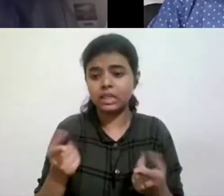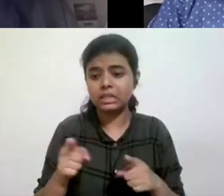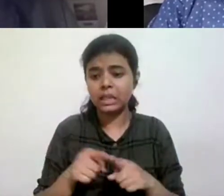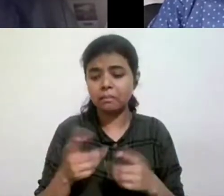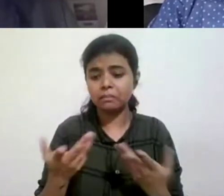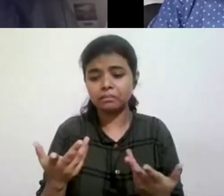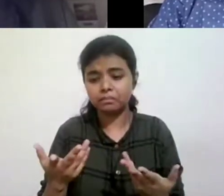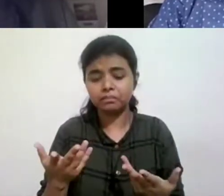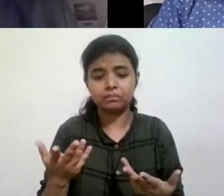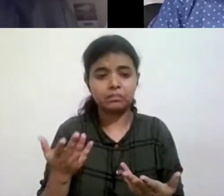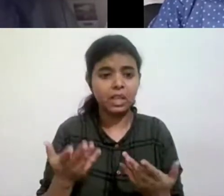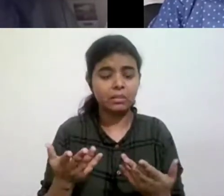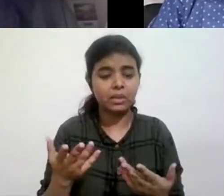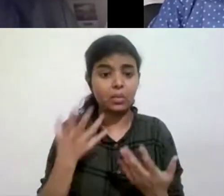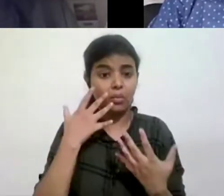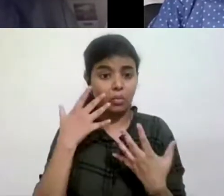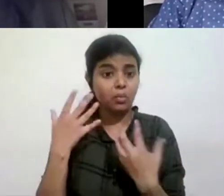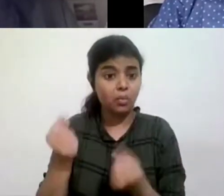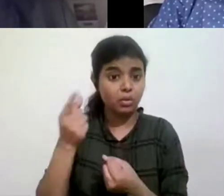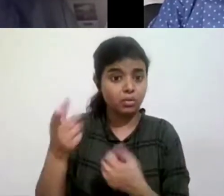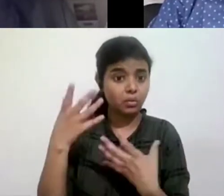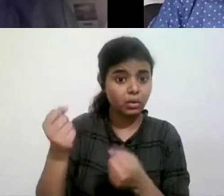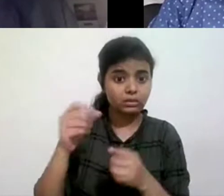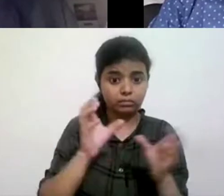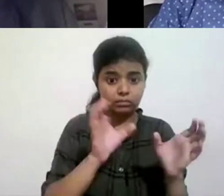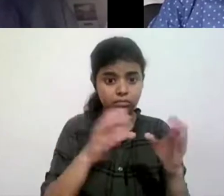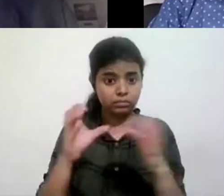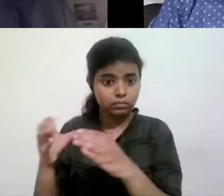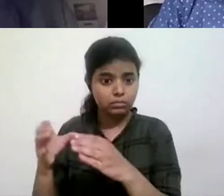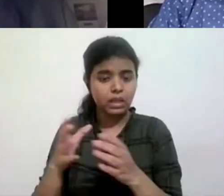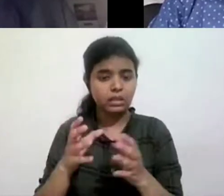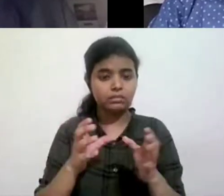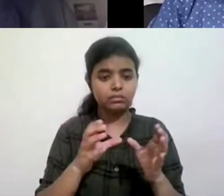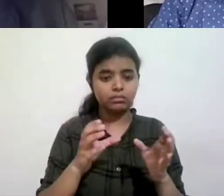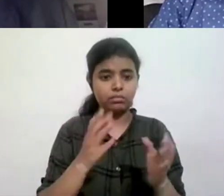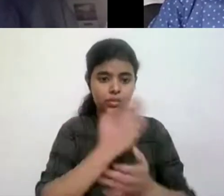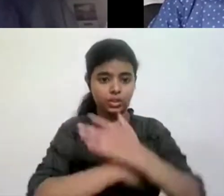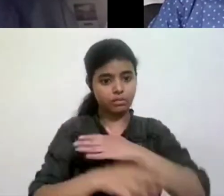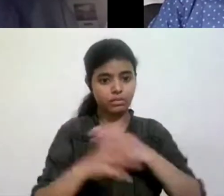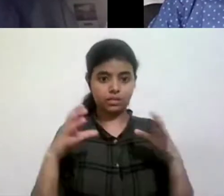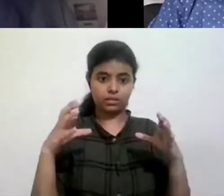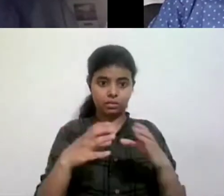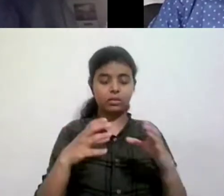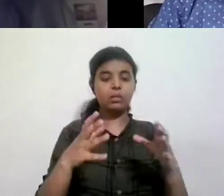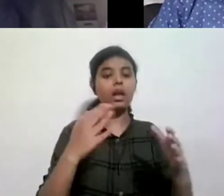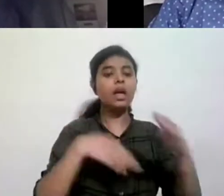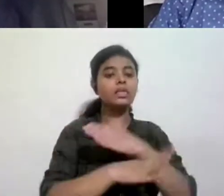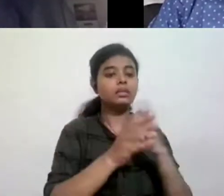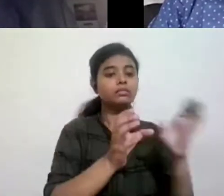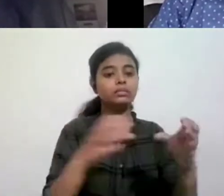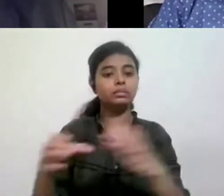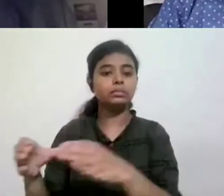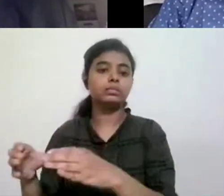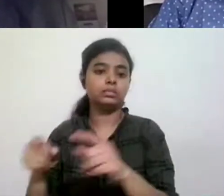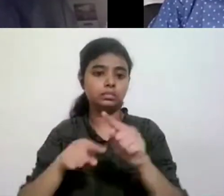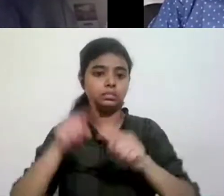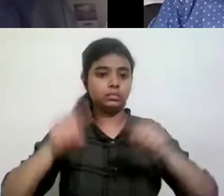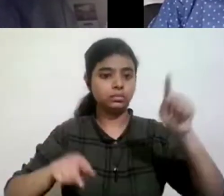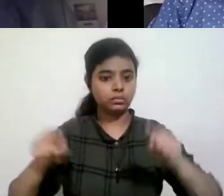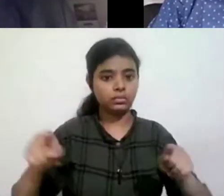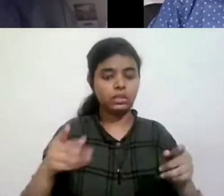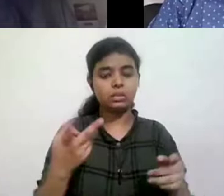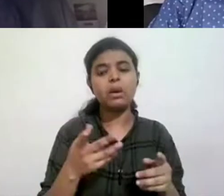uh, the category of, of disabling, disablement, nor would, so the other